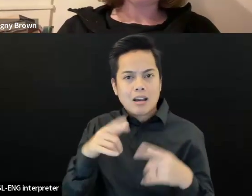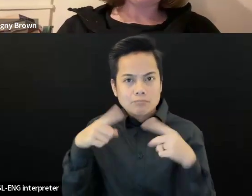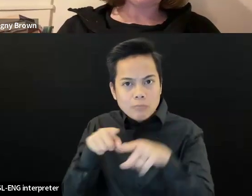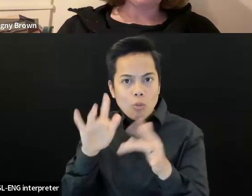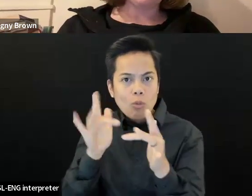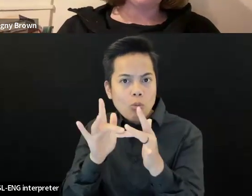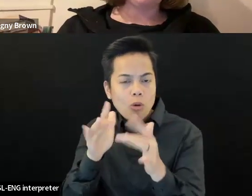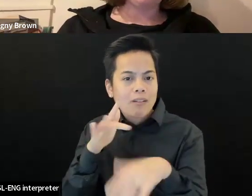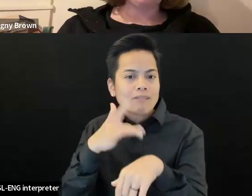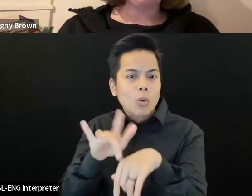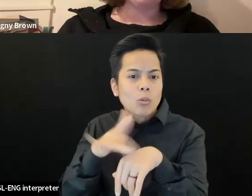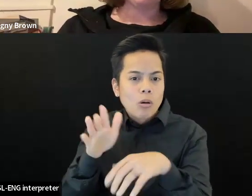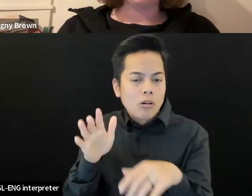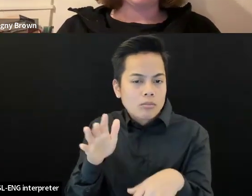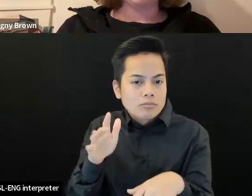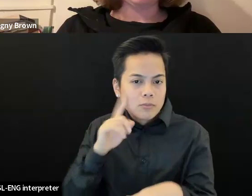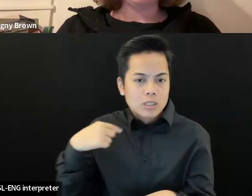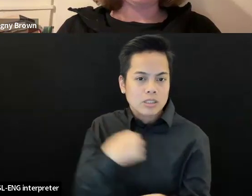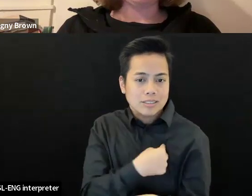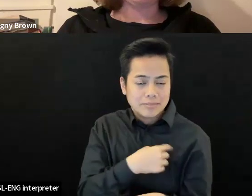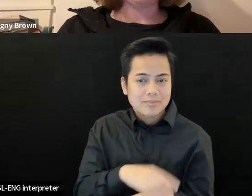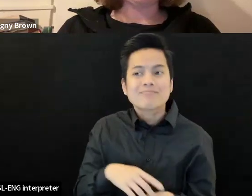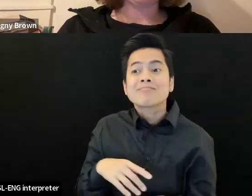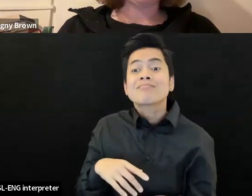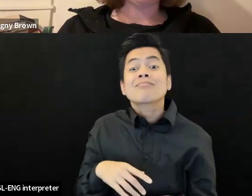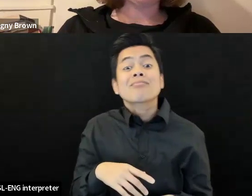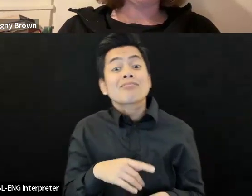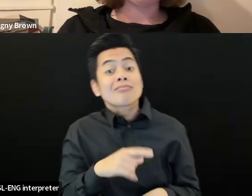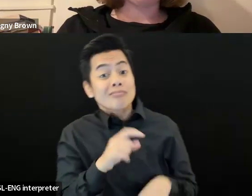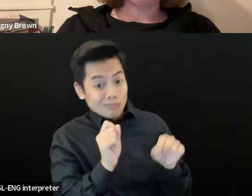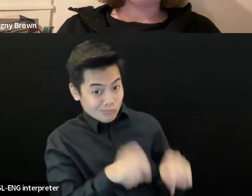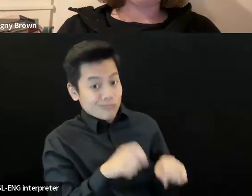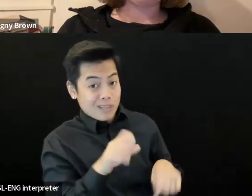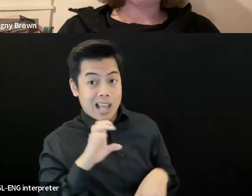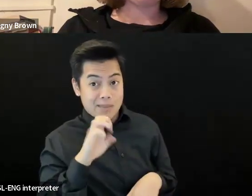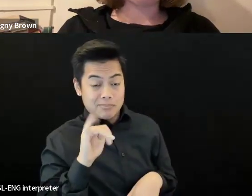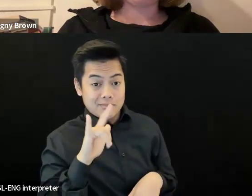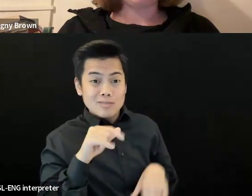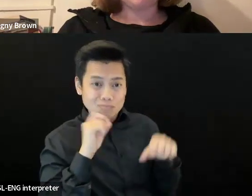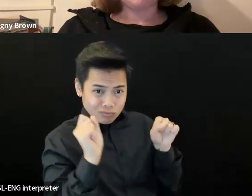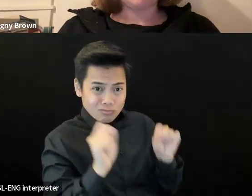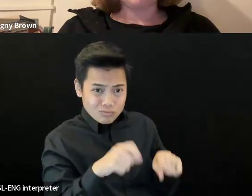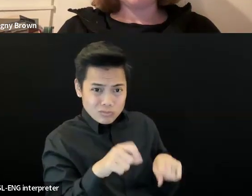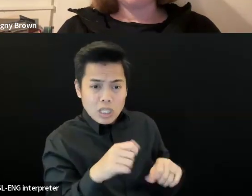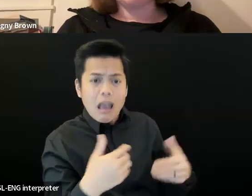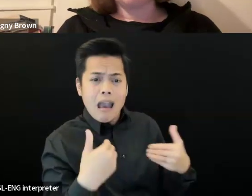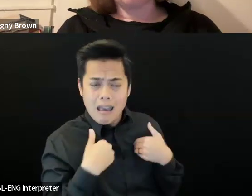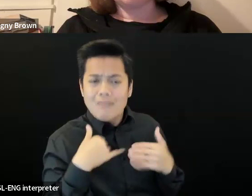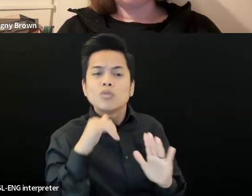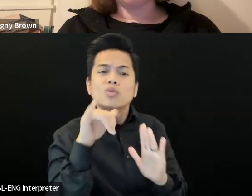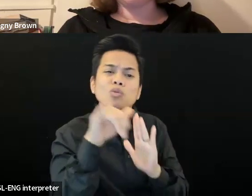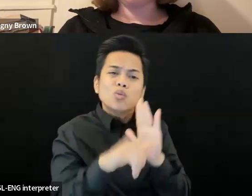so that anybody can watch asynchronously. There'll be a few exceptions to that. Um, programs like cafe crip that will be